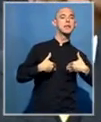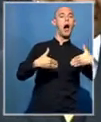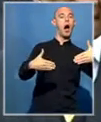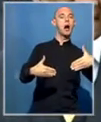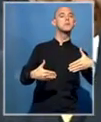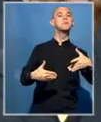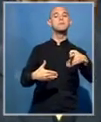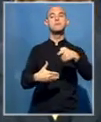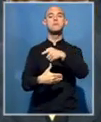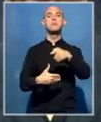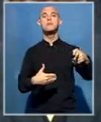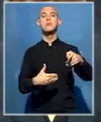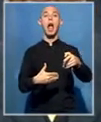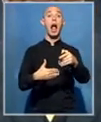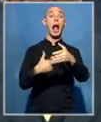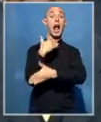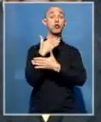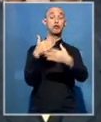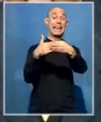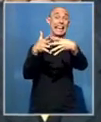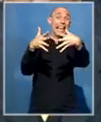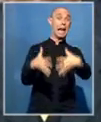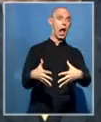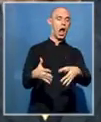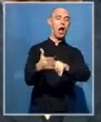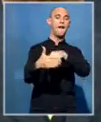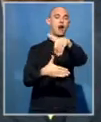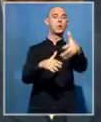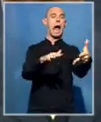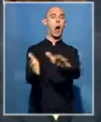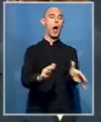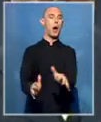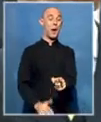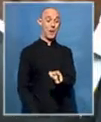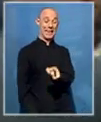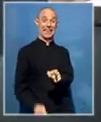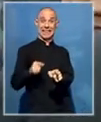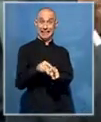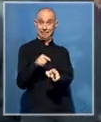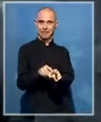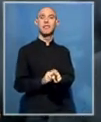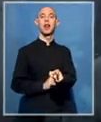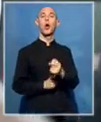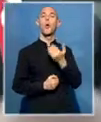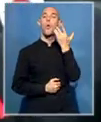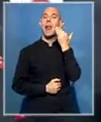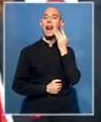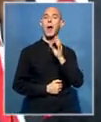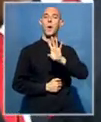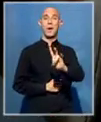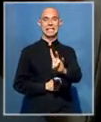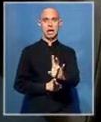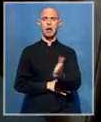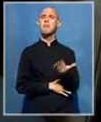minister, who will be sworn in next Wednesday. The latest general elections came within two years after the failed coalition led by Tom